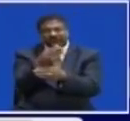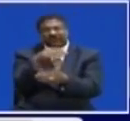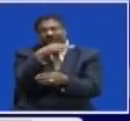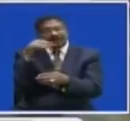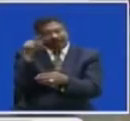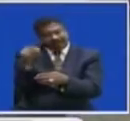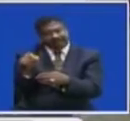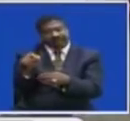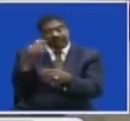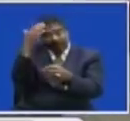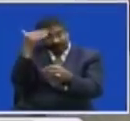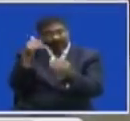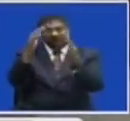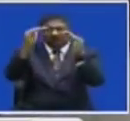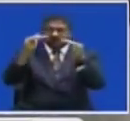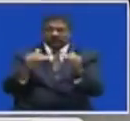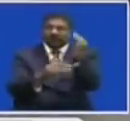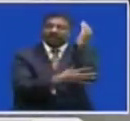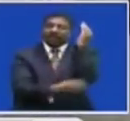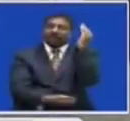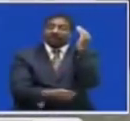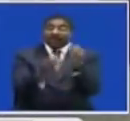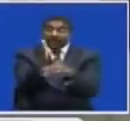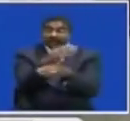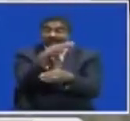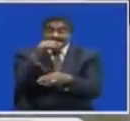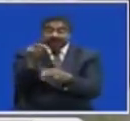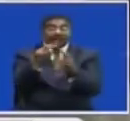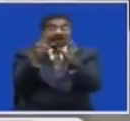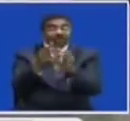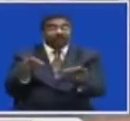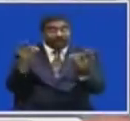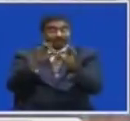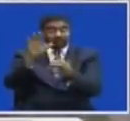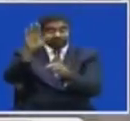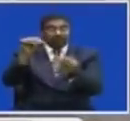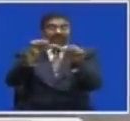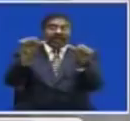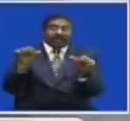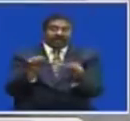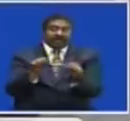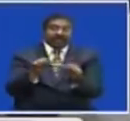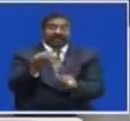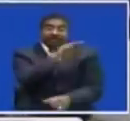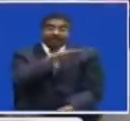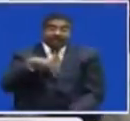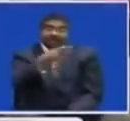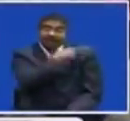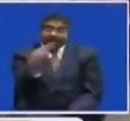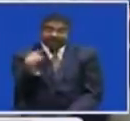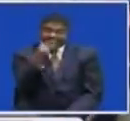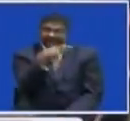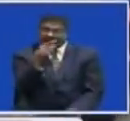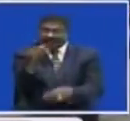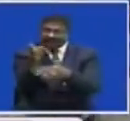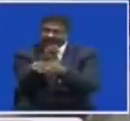she launched The fish harvest At Breathing Fish Farm In Chinyanja Ward The Member of Parliament Said that Aquaculture Is